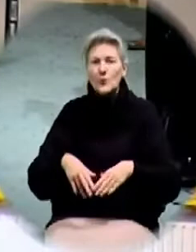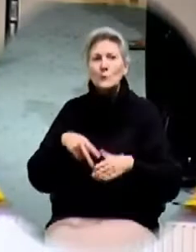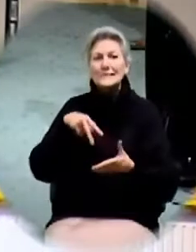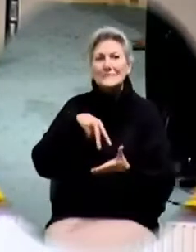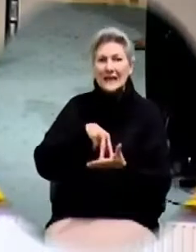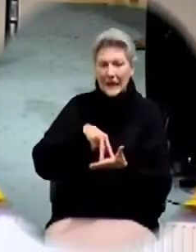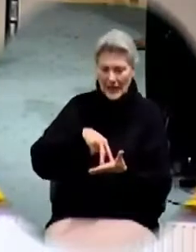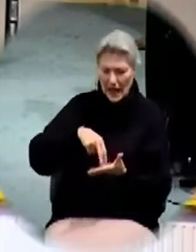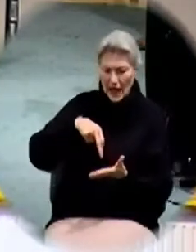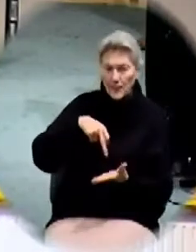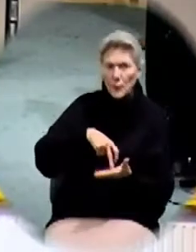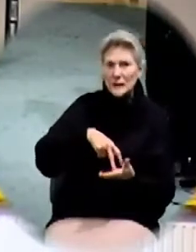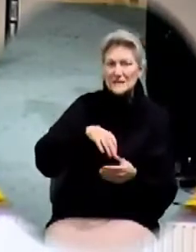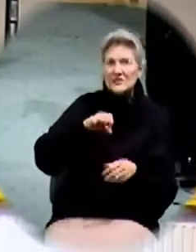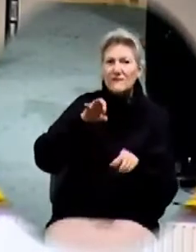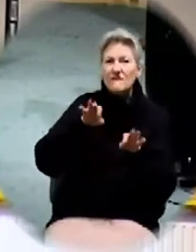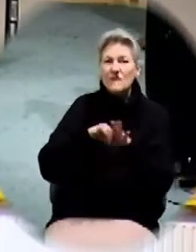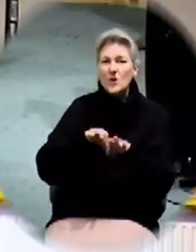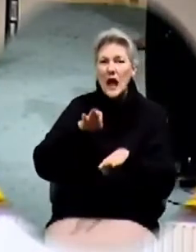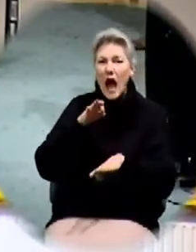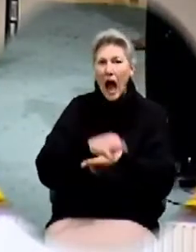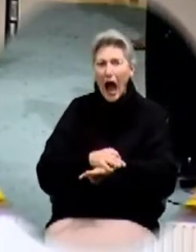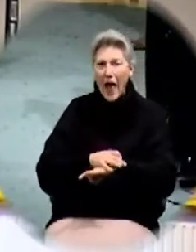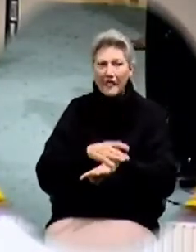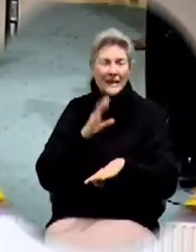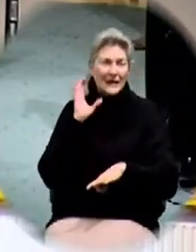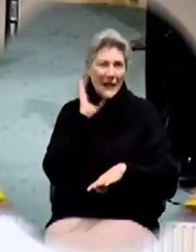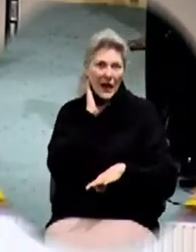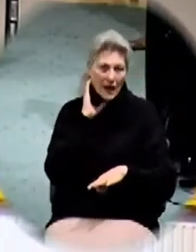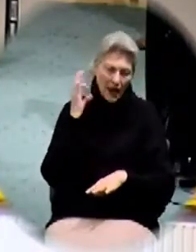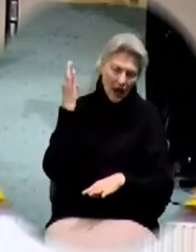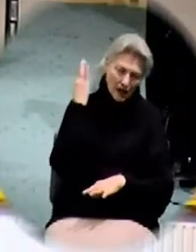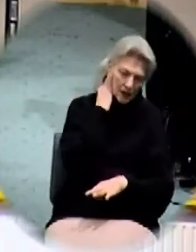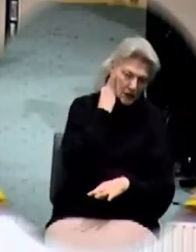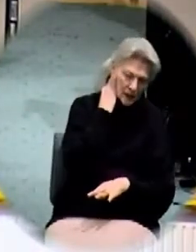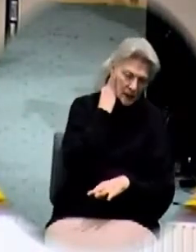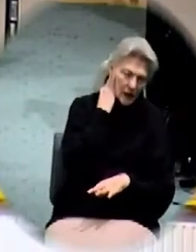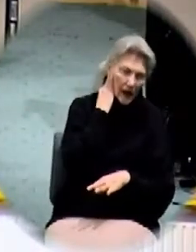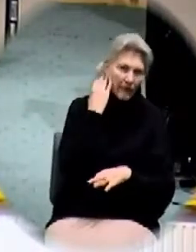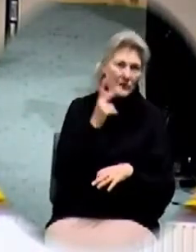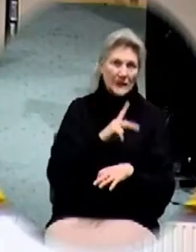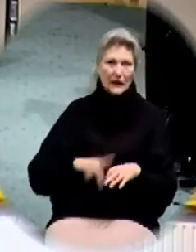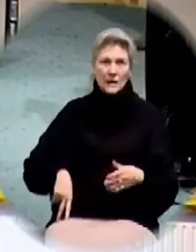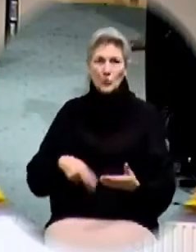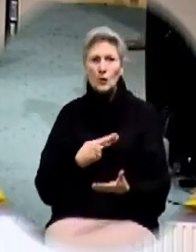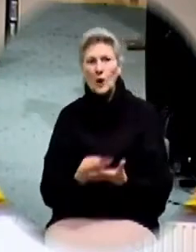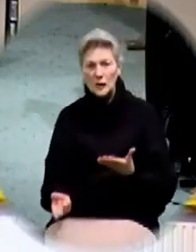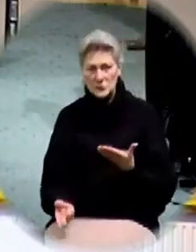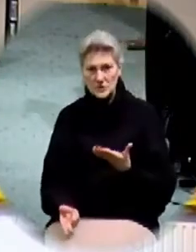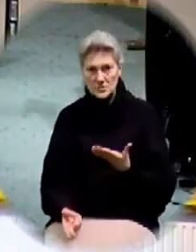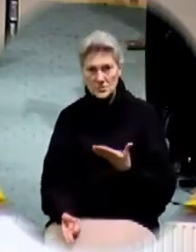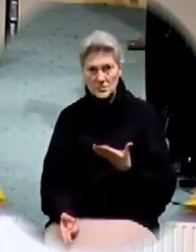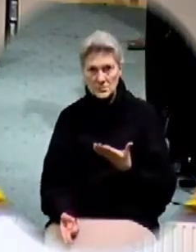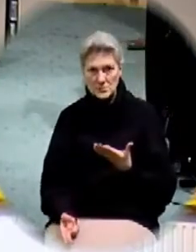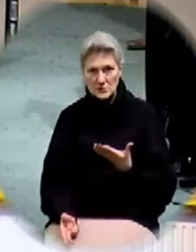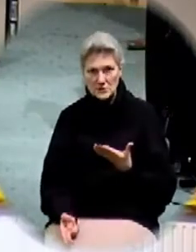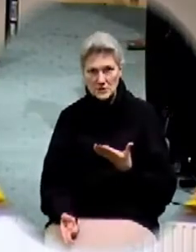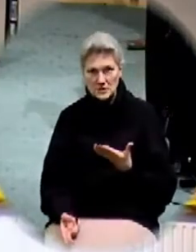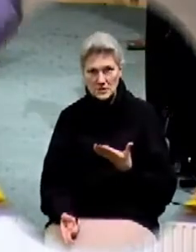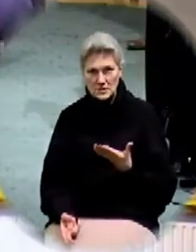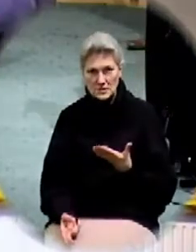stand there and put his foot on the neck of the defeated king the imagery